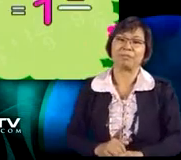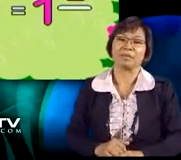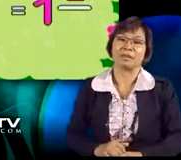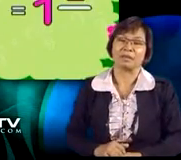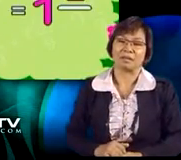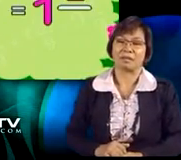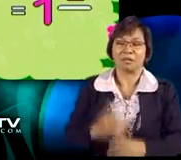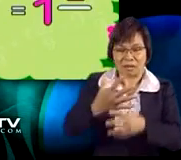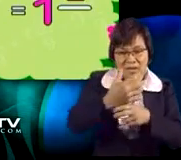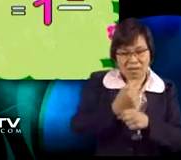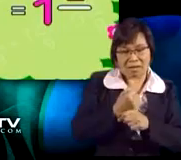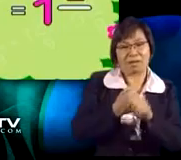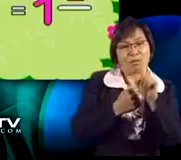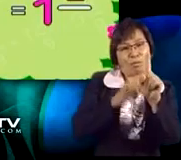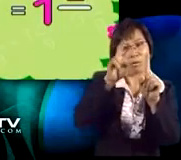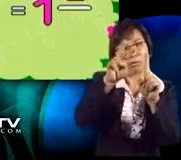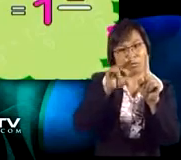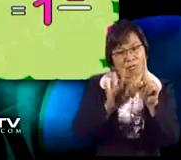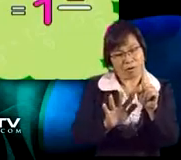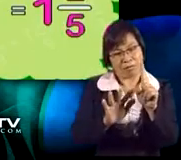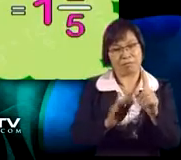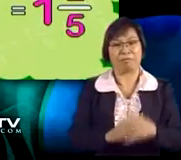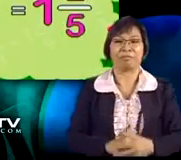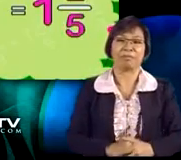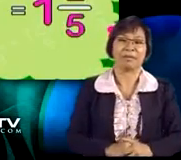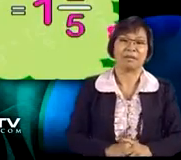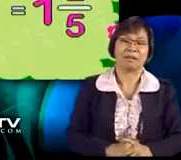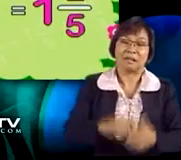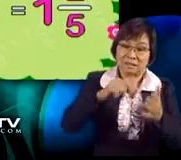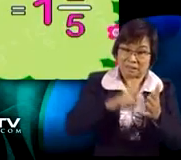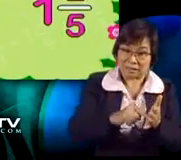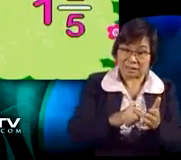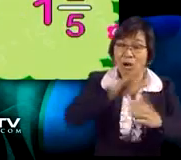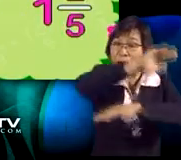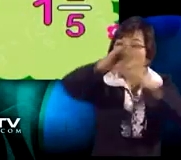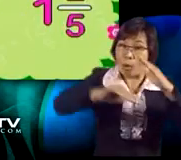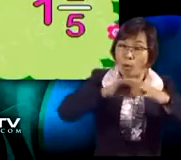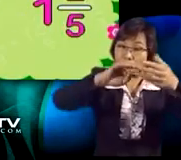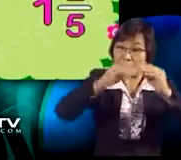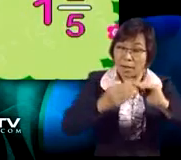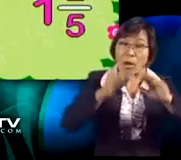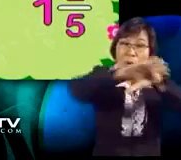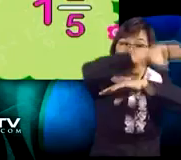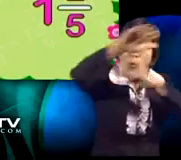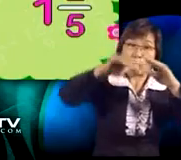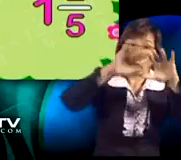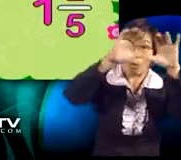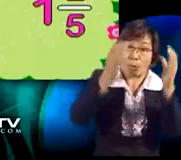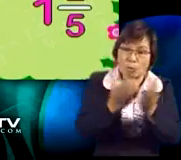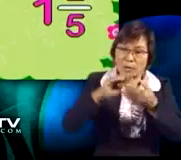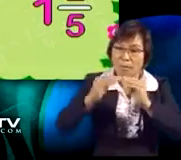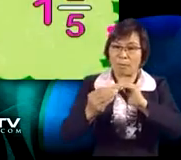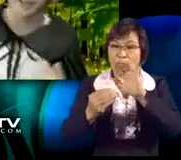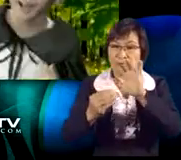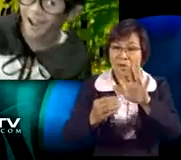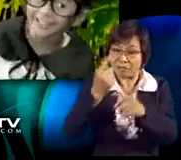remainder 2 over 5 and we get 1 and 2 5ths. We still have